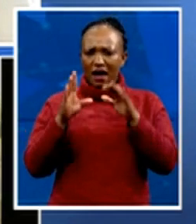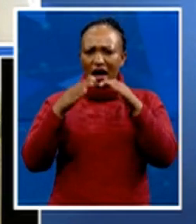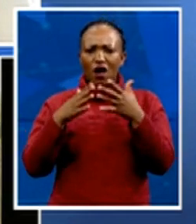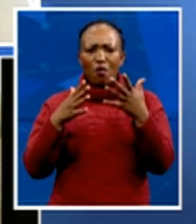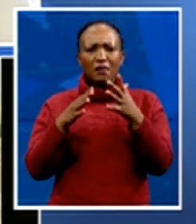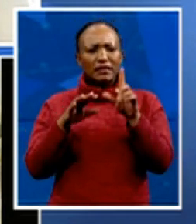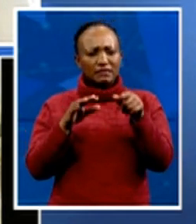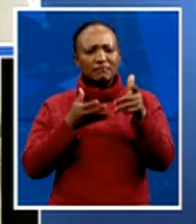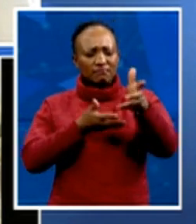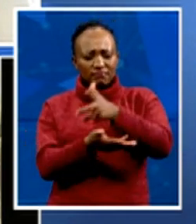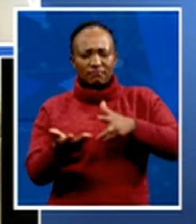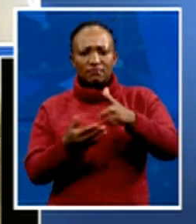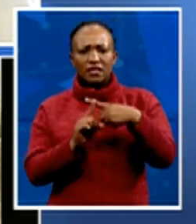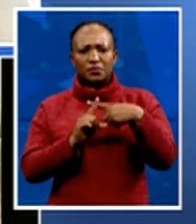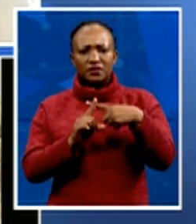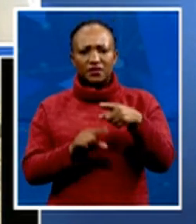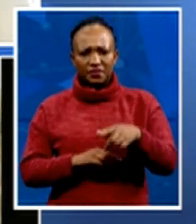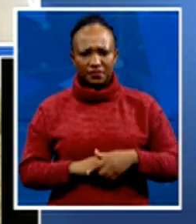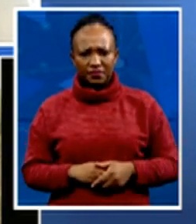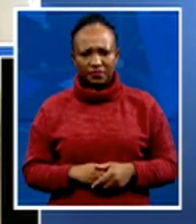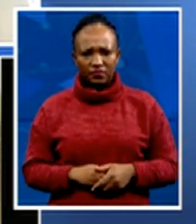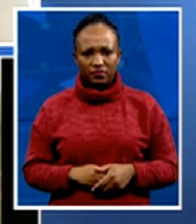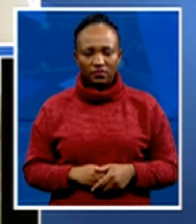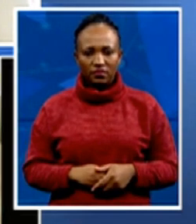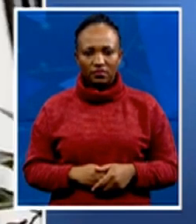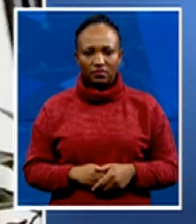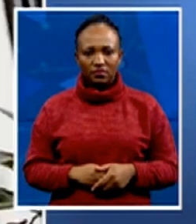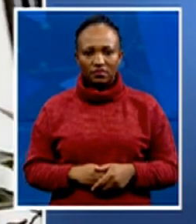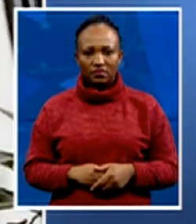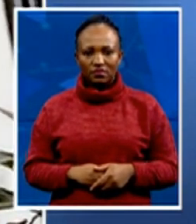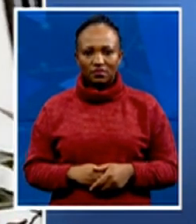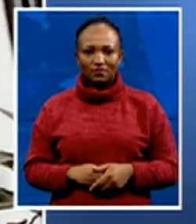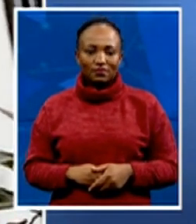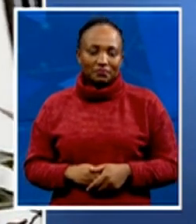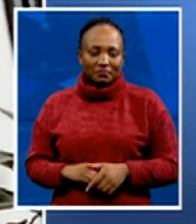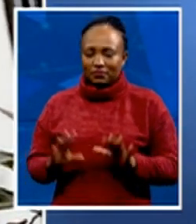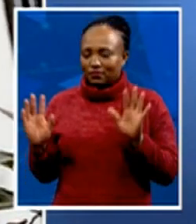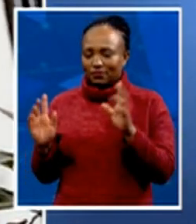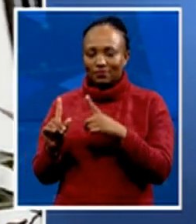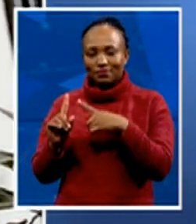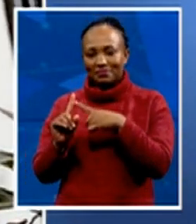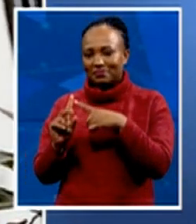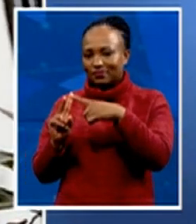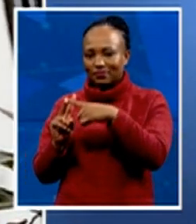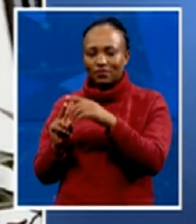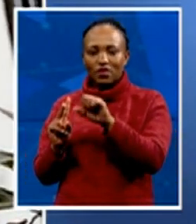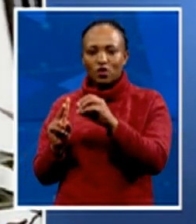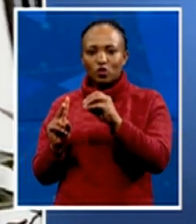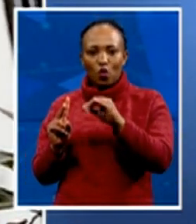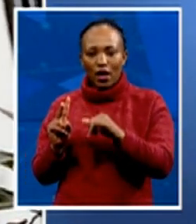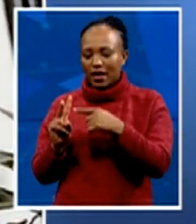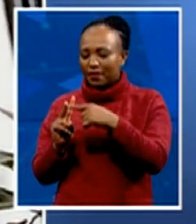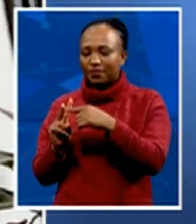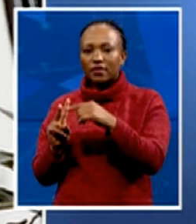Well, look, just on Solima Latsi and Mahashula Ganawe, think what they're attempting, which is a jog from